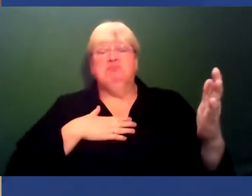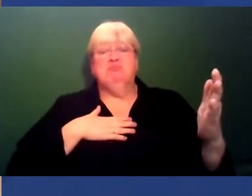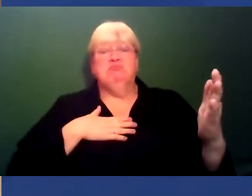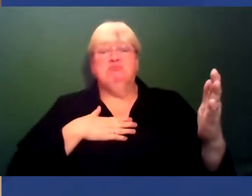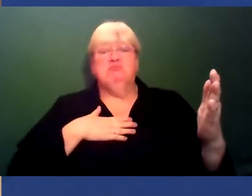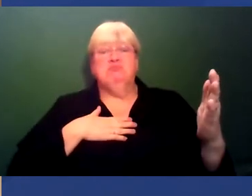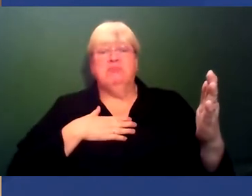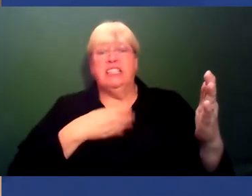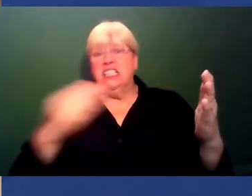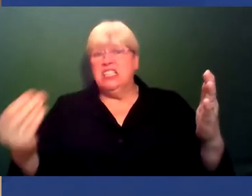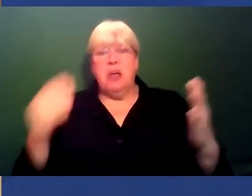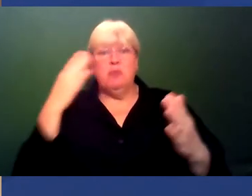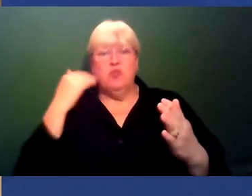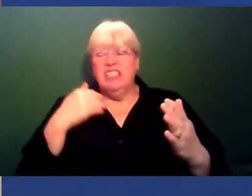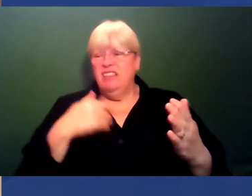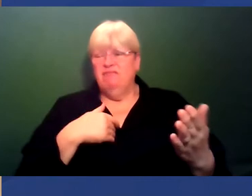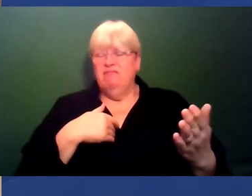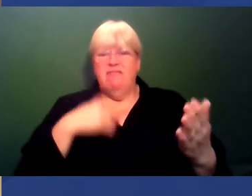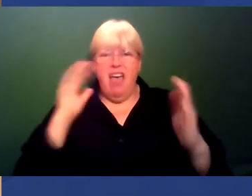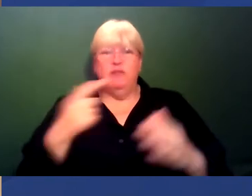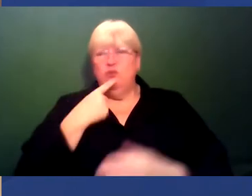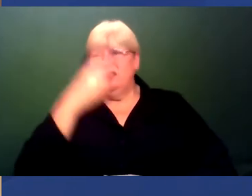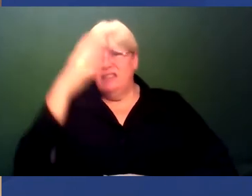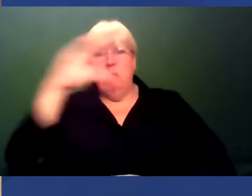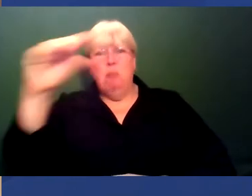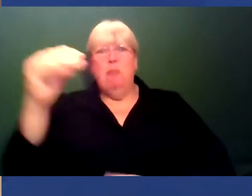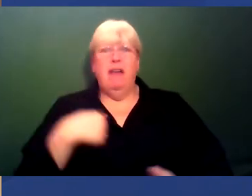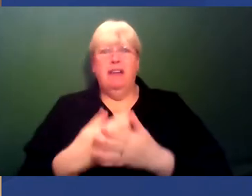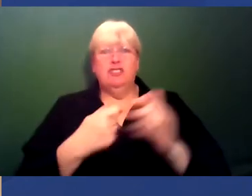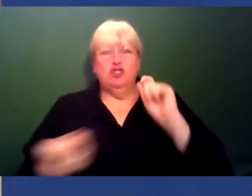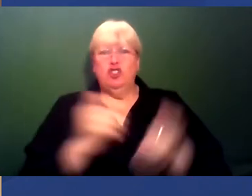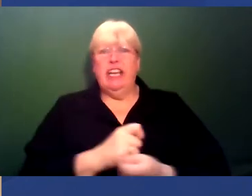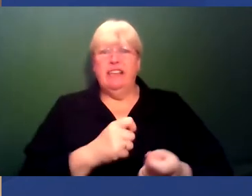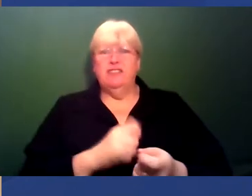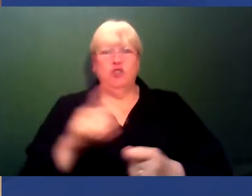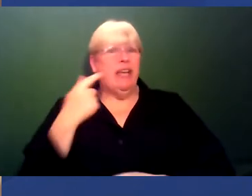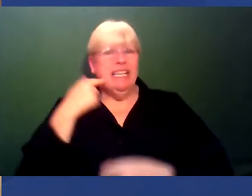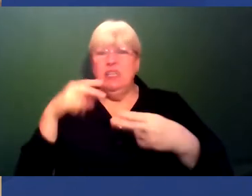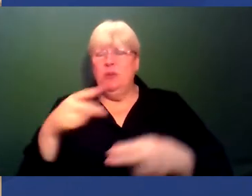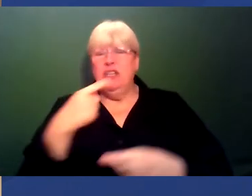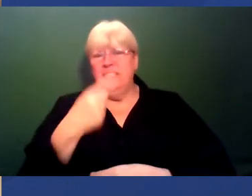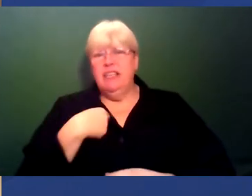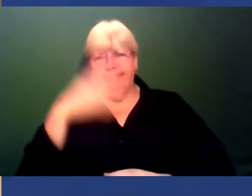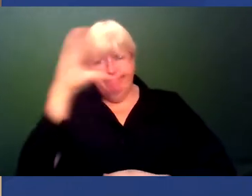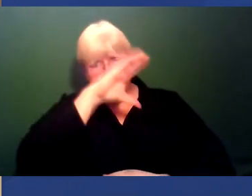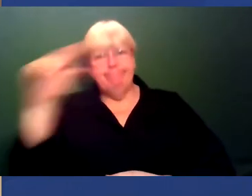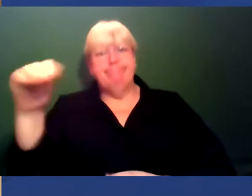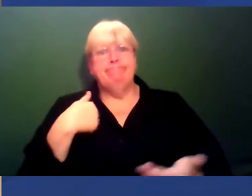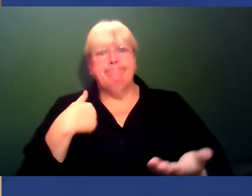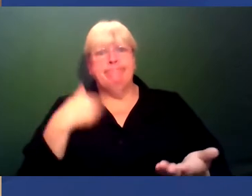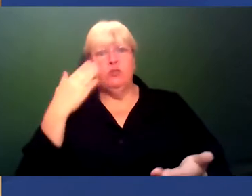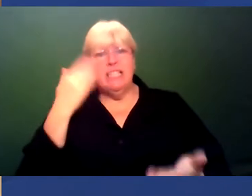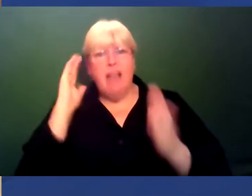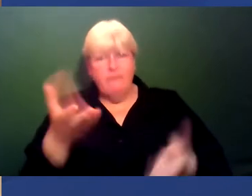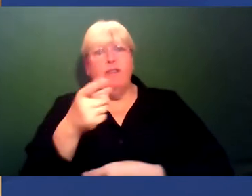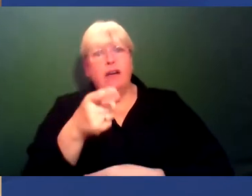they need to be told it, and they need to change. And, and I'm sorry, there's no real easy way to sugarcate that message. I think the other issue